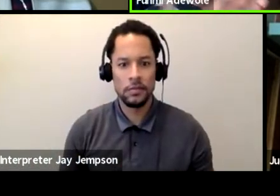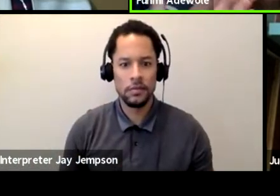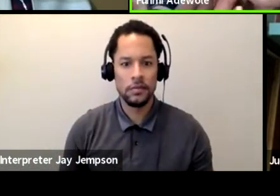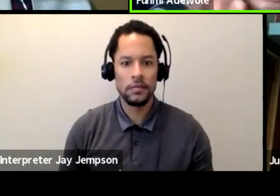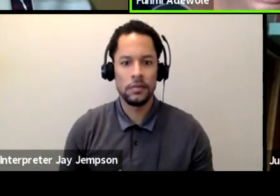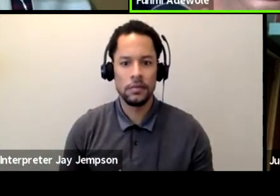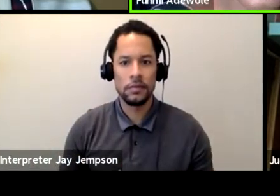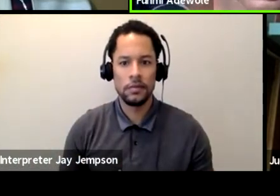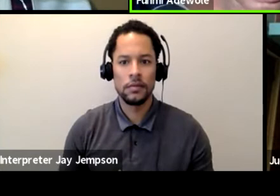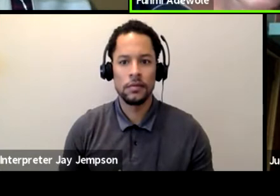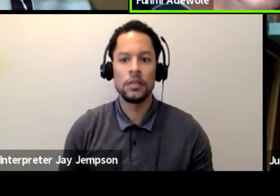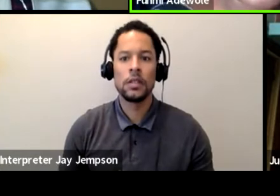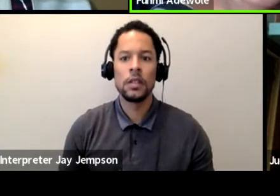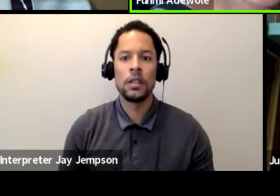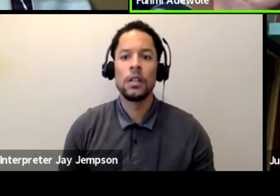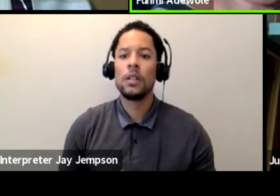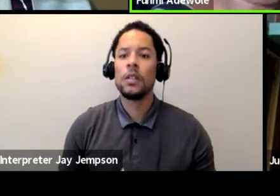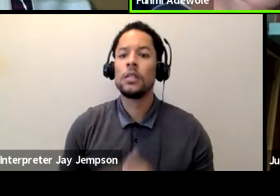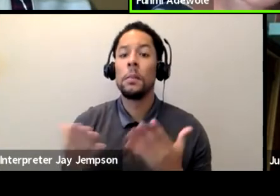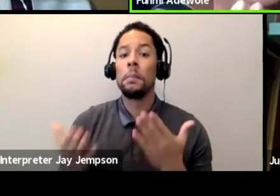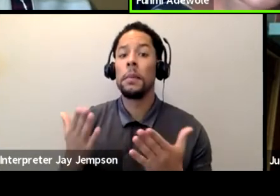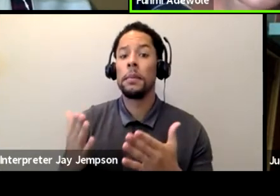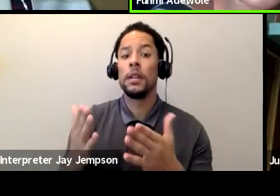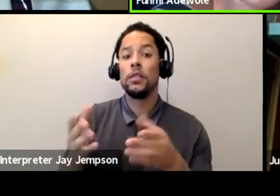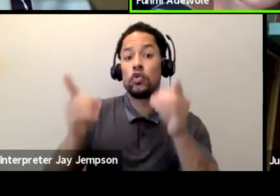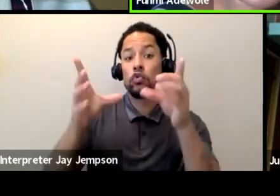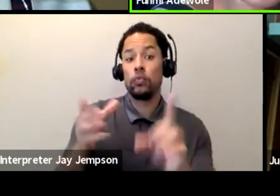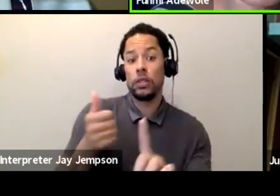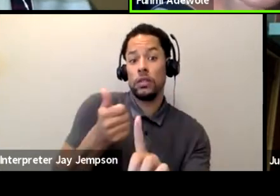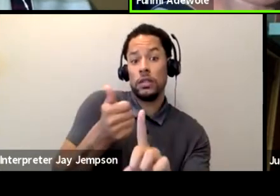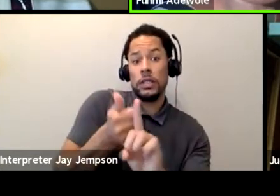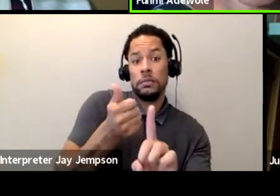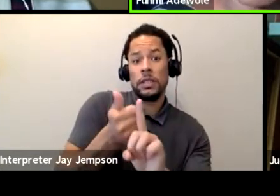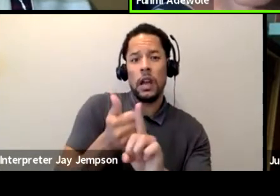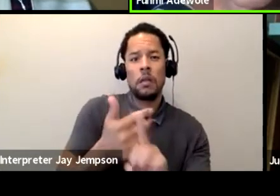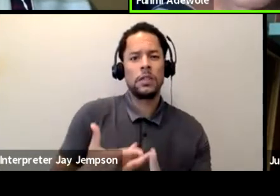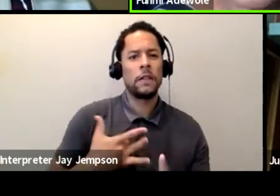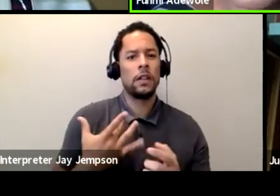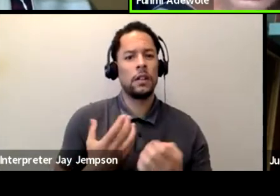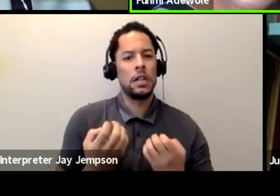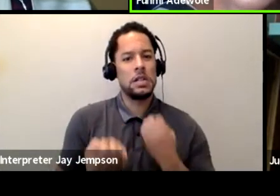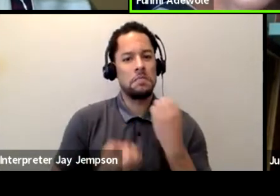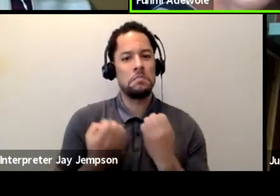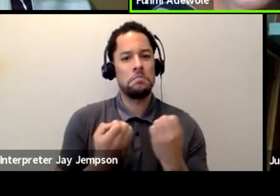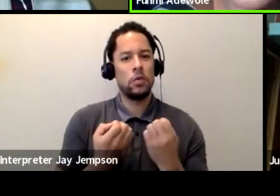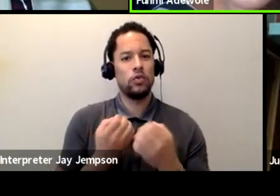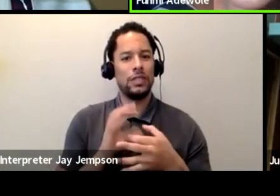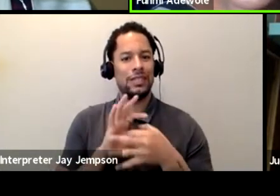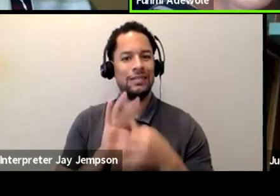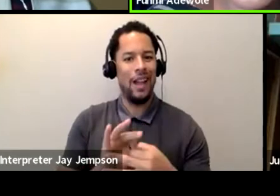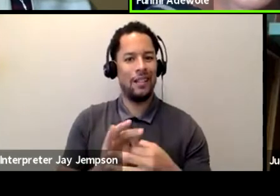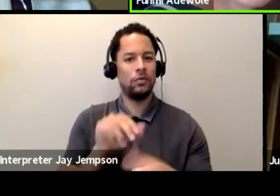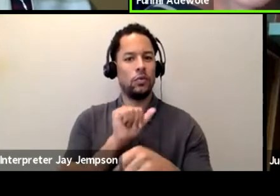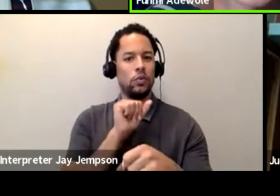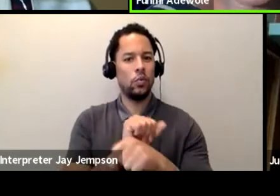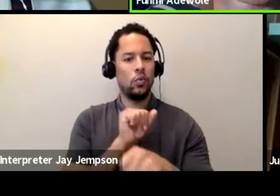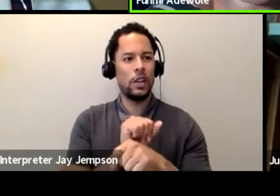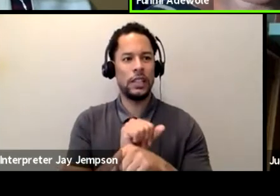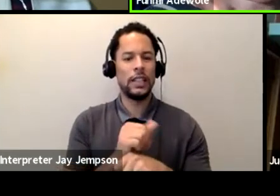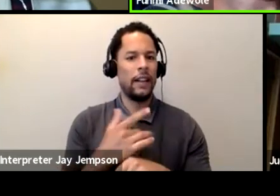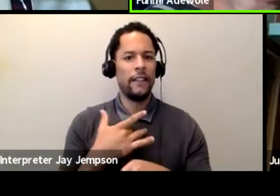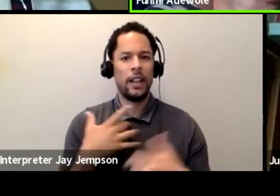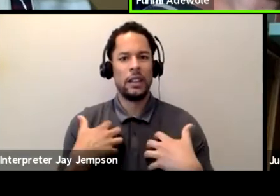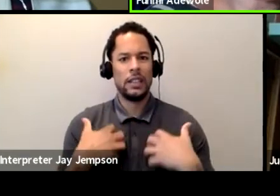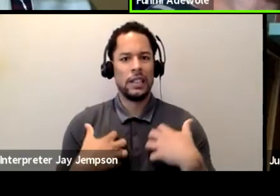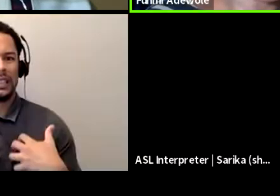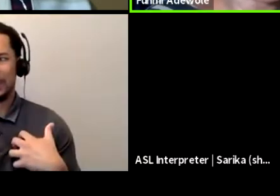feels they're so close to the work, they can't make any kind of, um, uh, you know, they, they